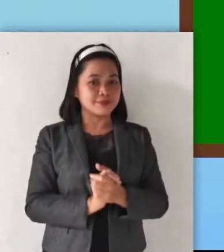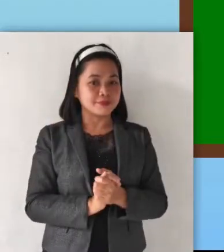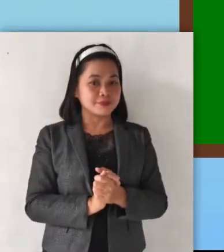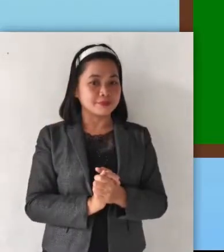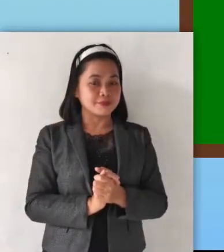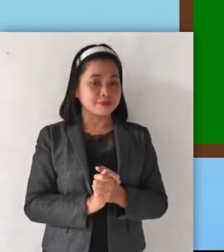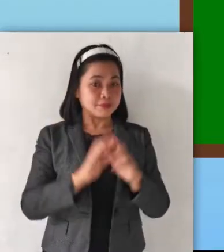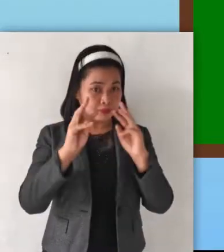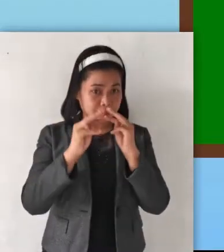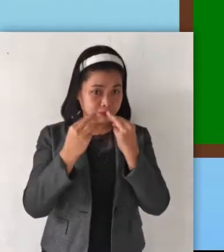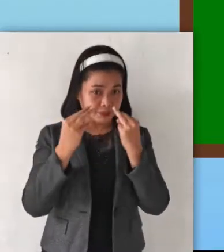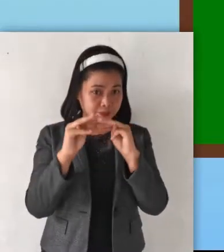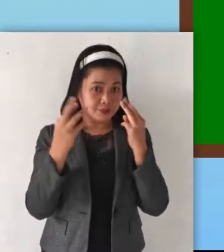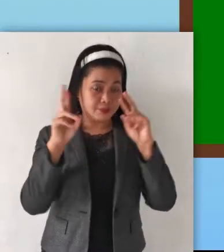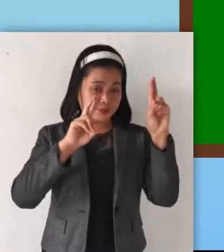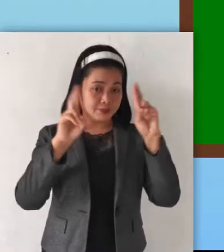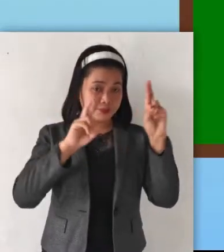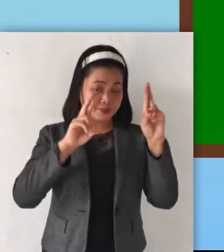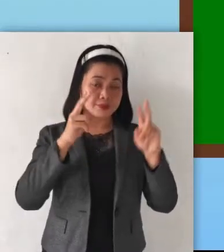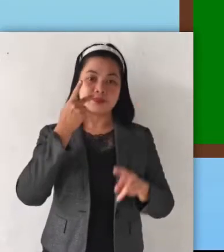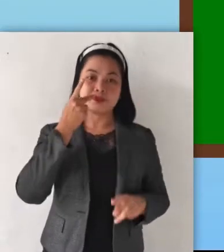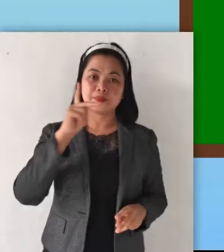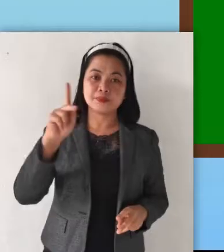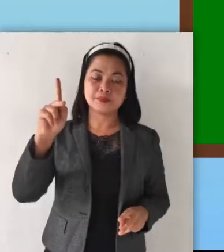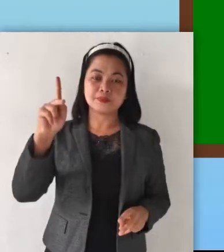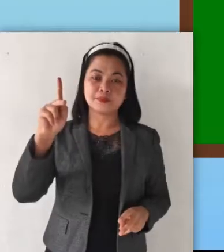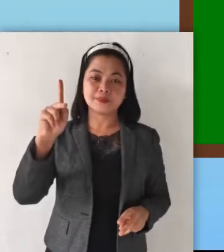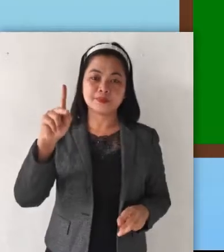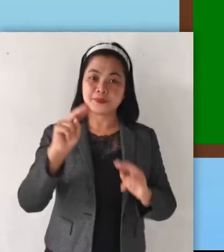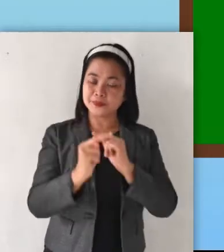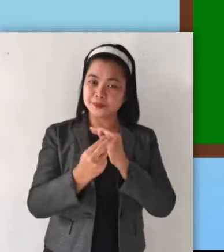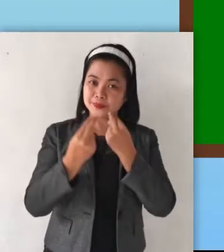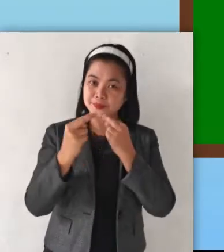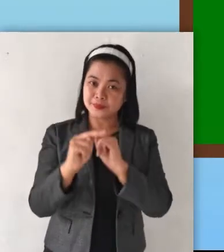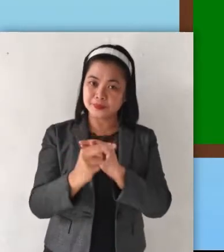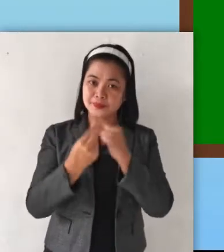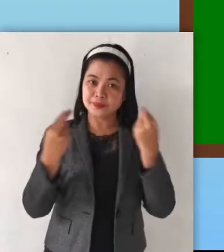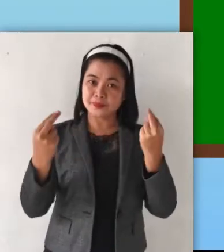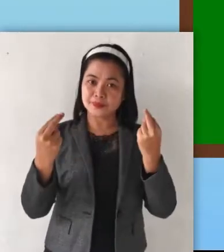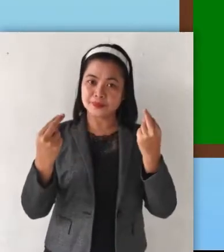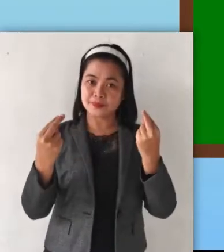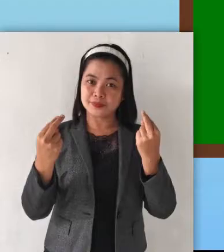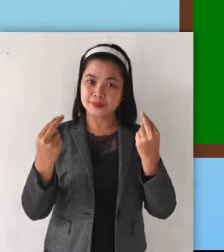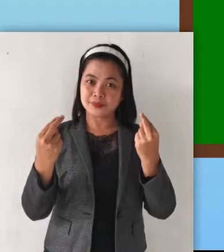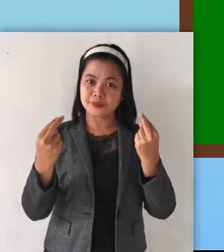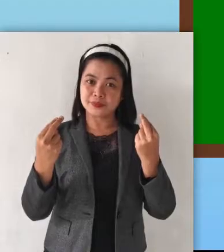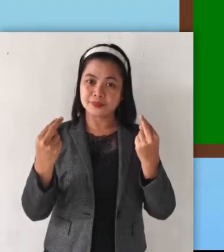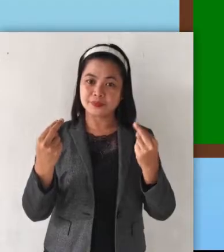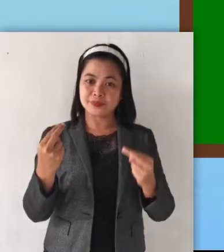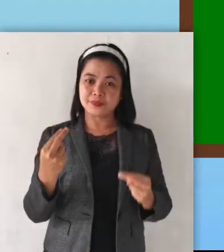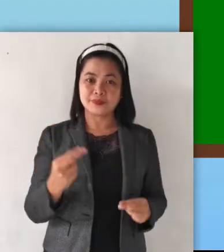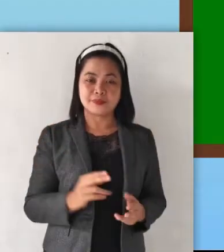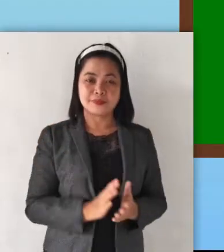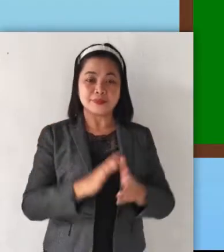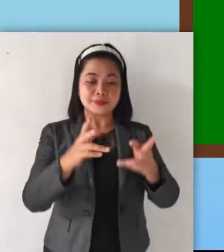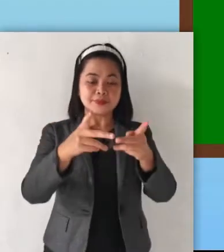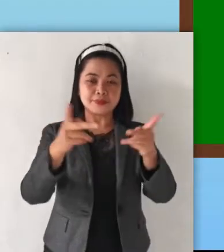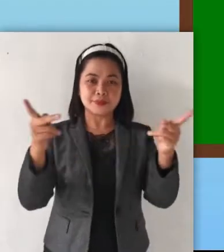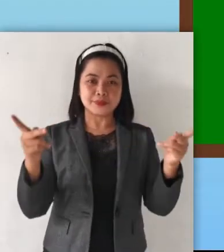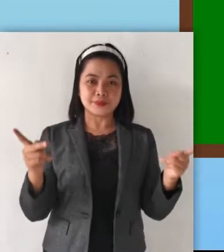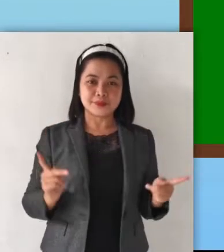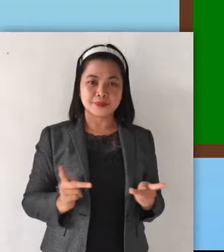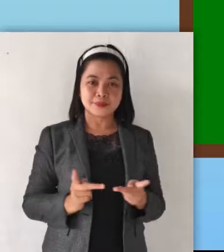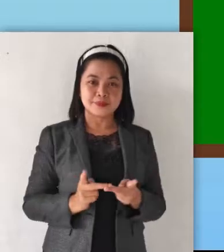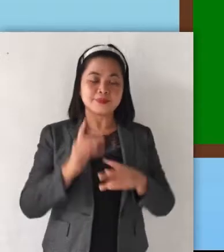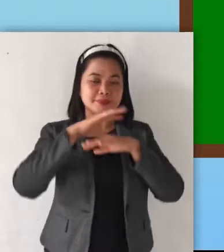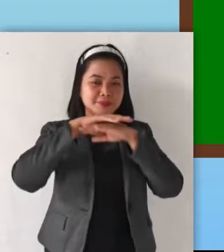your modules ready? Pen, your notebook, and of course, look for a place where